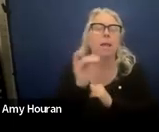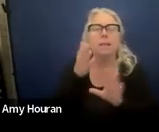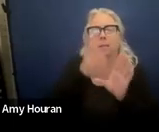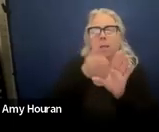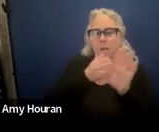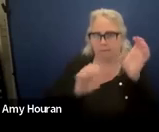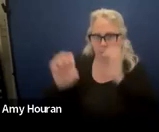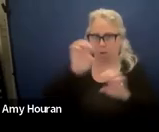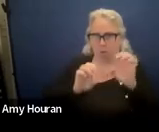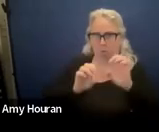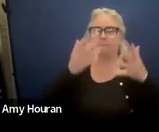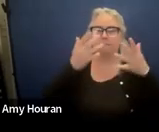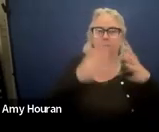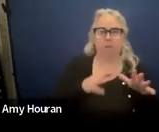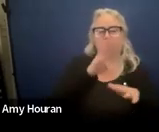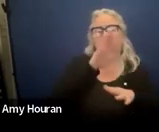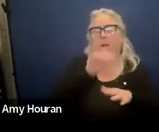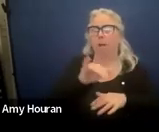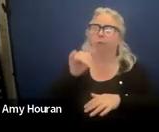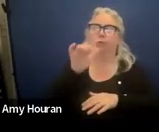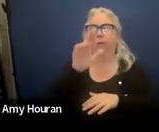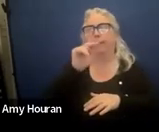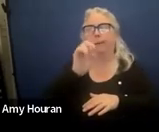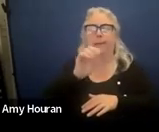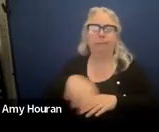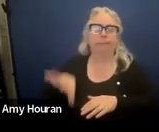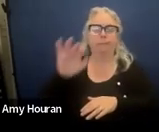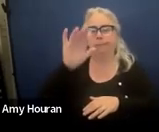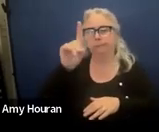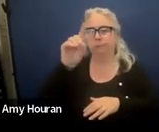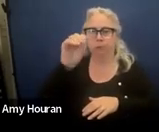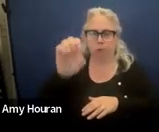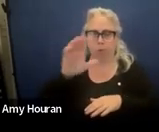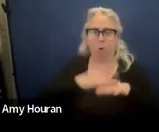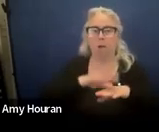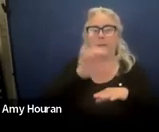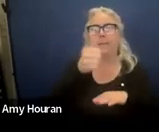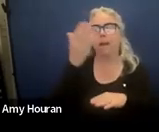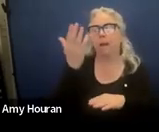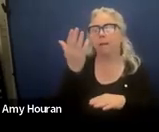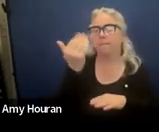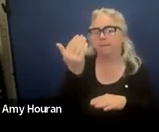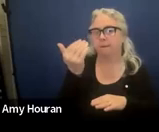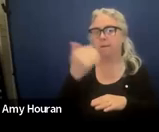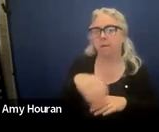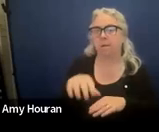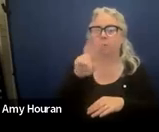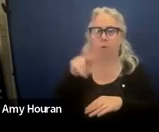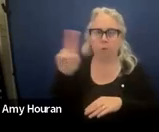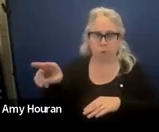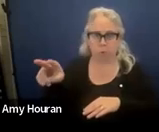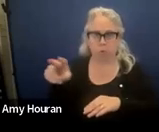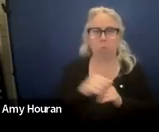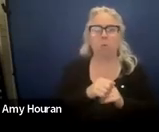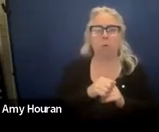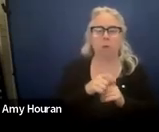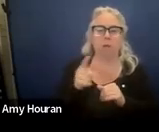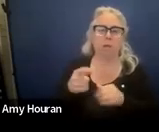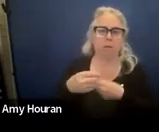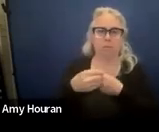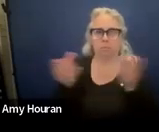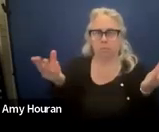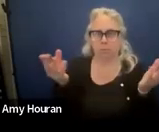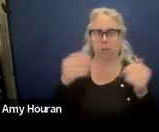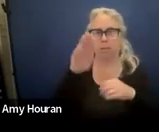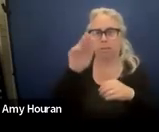completed by jane doe on 10 15 and 10 15 22 10 17 22 they administered the bask